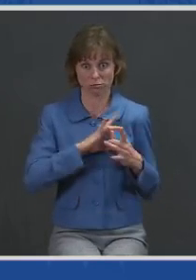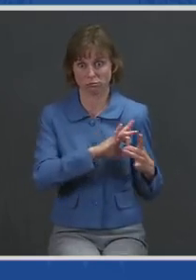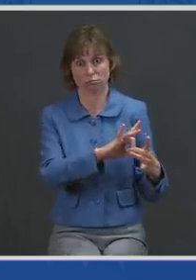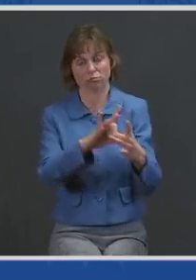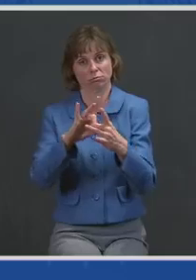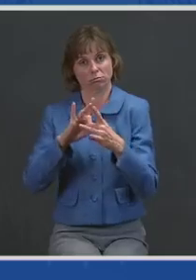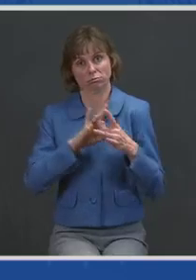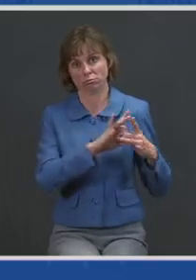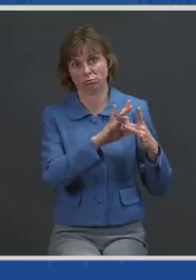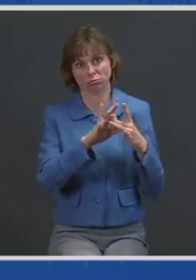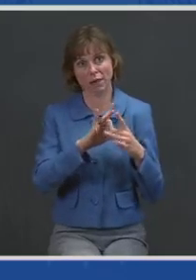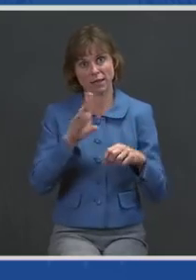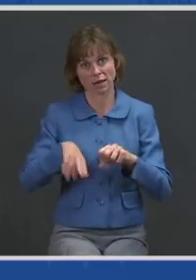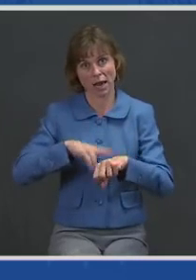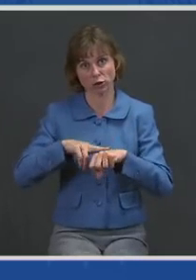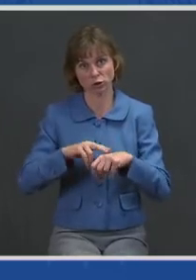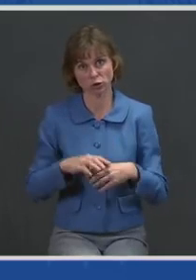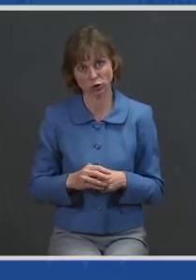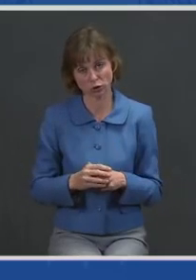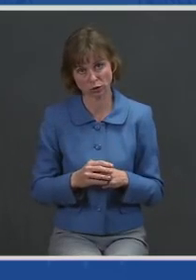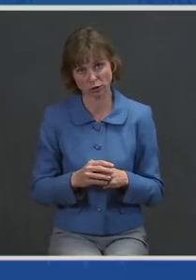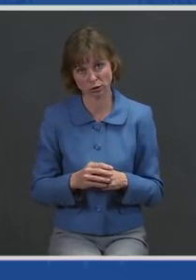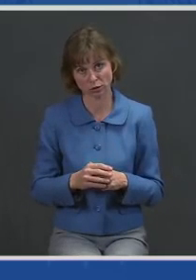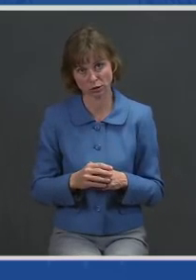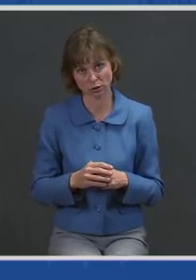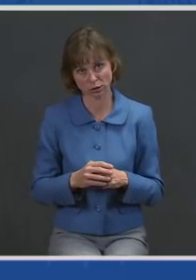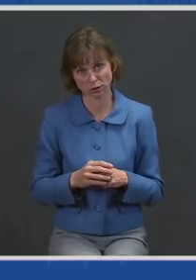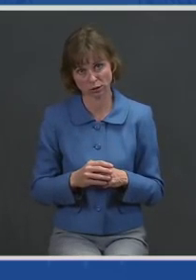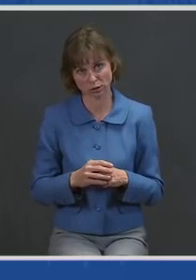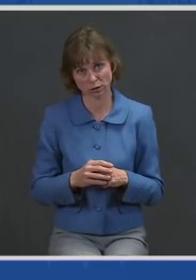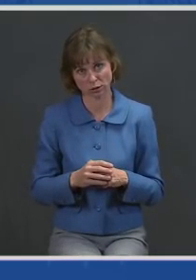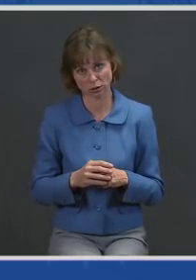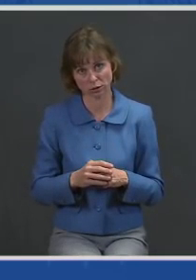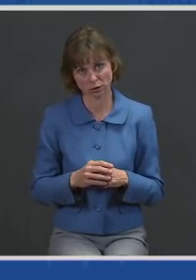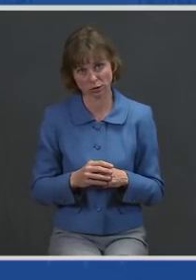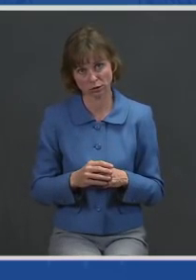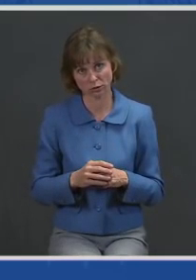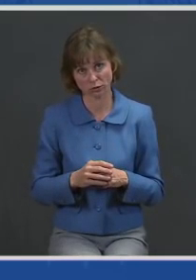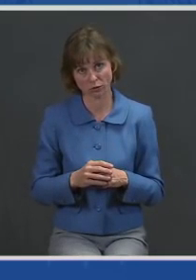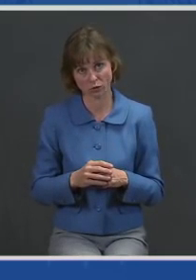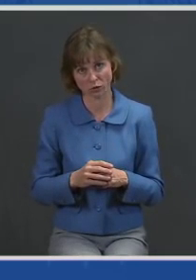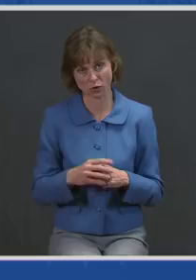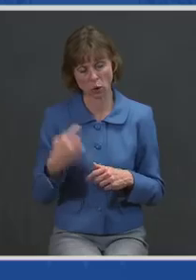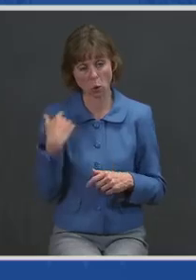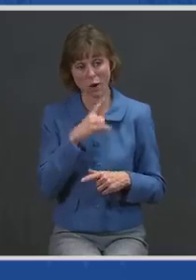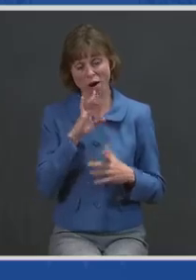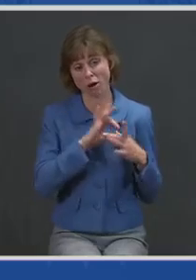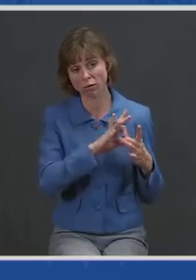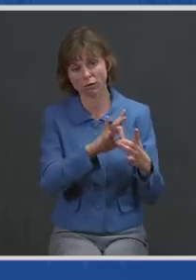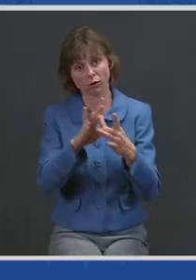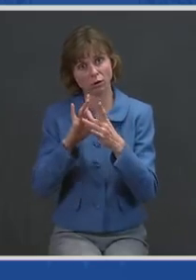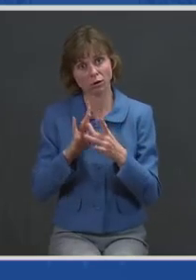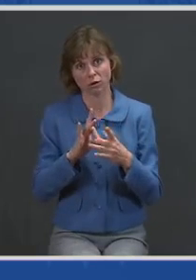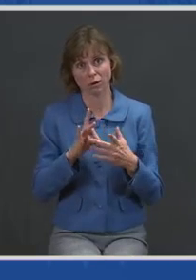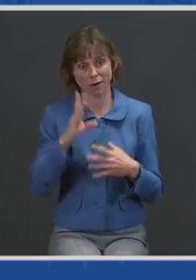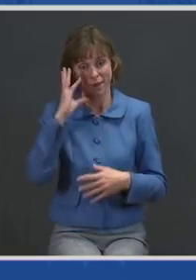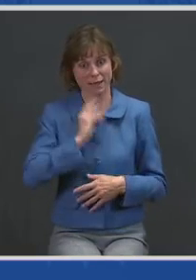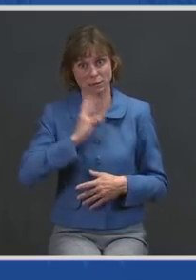nation. We are bound together by the loss and the pain of the days that have gone by.